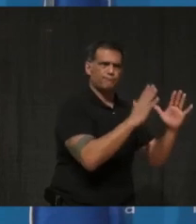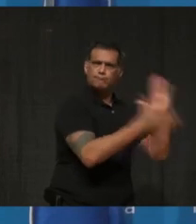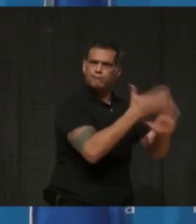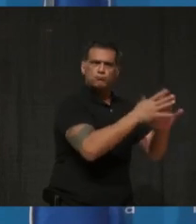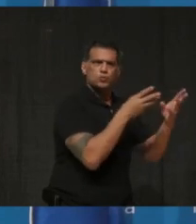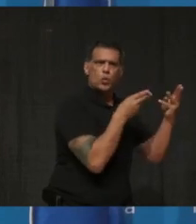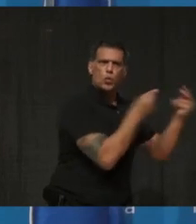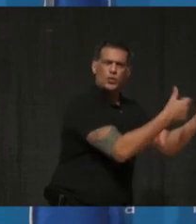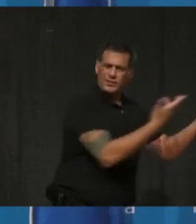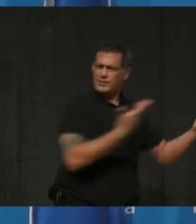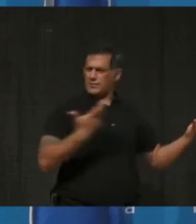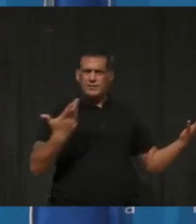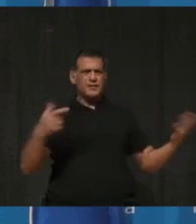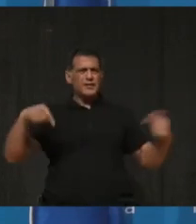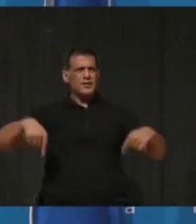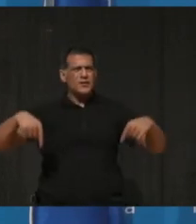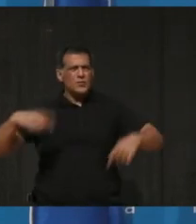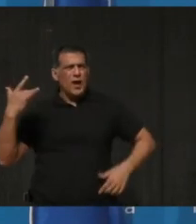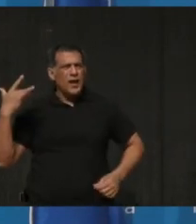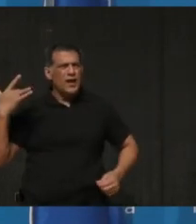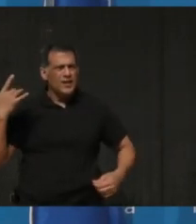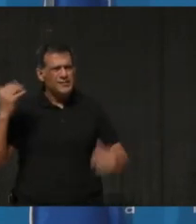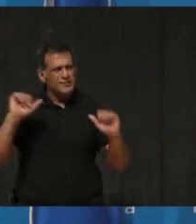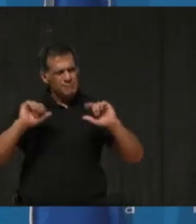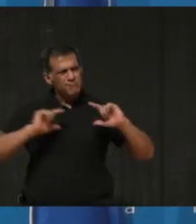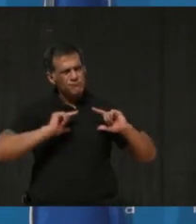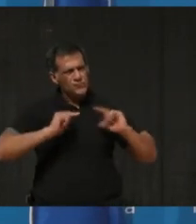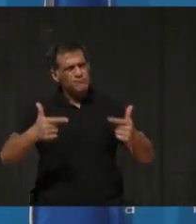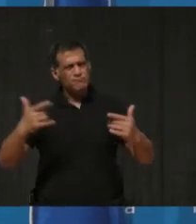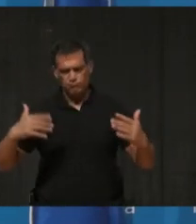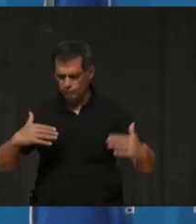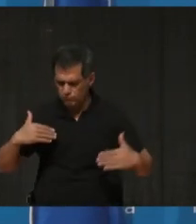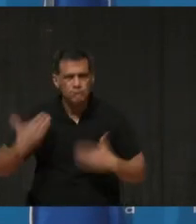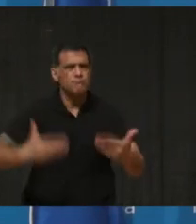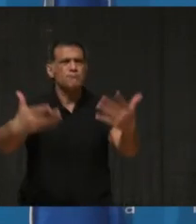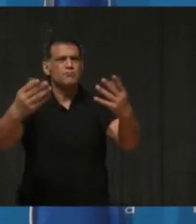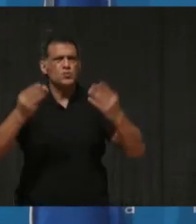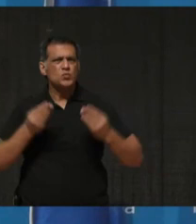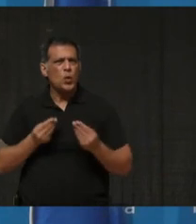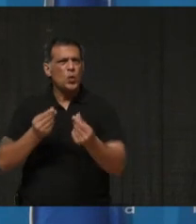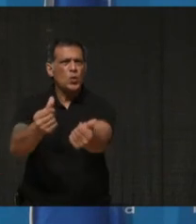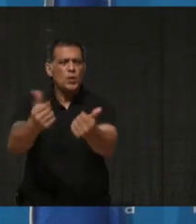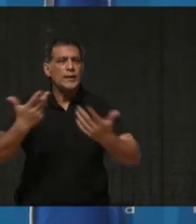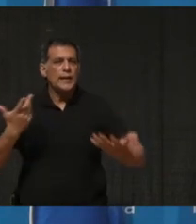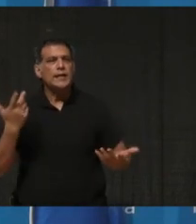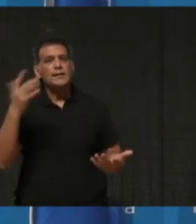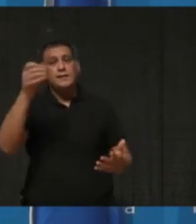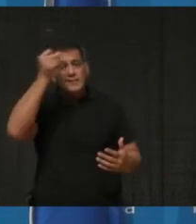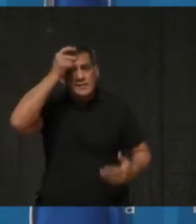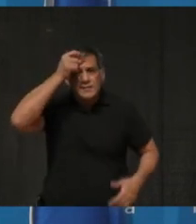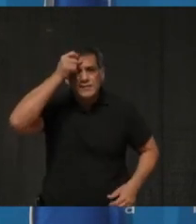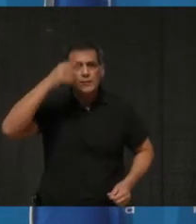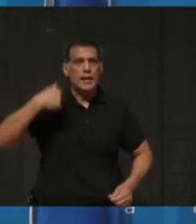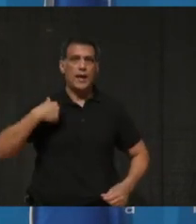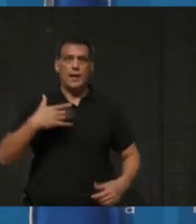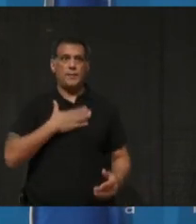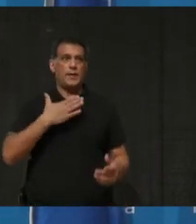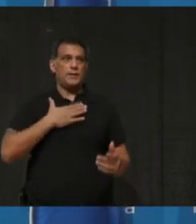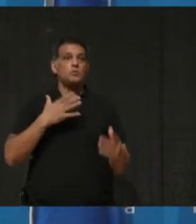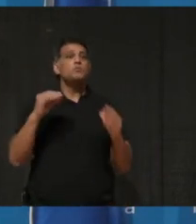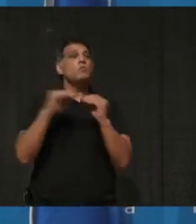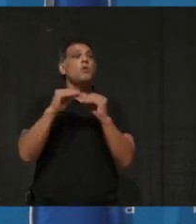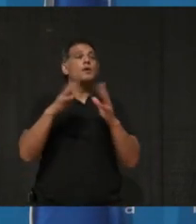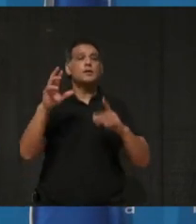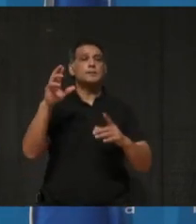excuse why we shouldn't have hours up and running yet either. And while I was very happy that General Hillier outlined more dates when